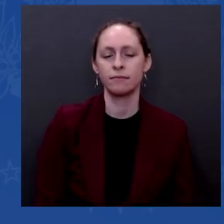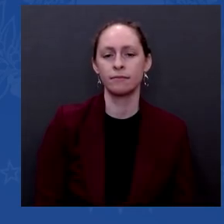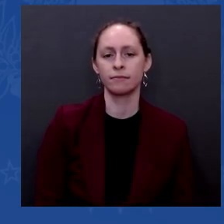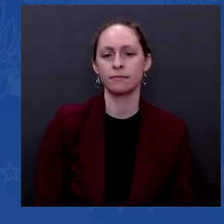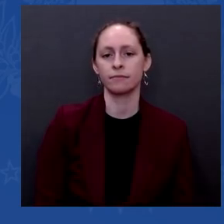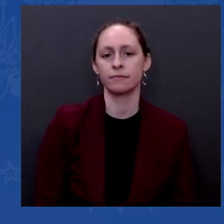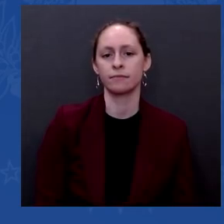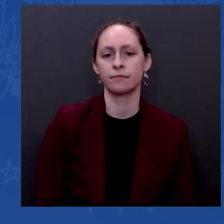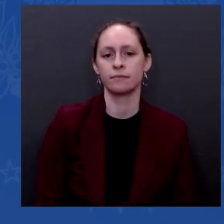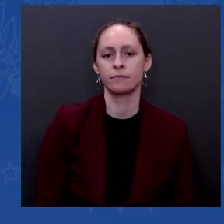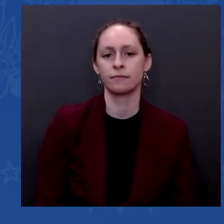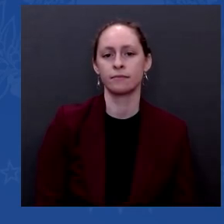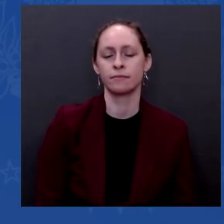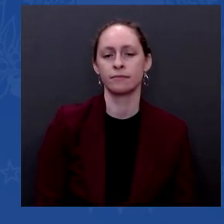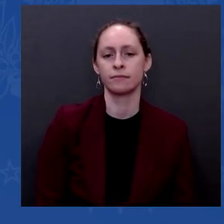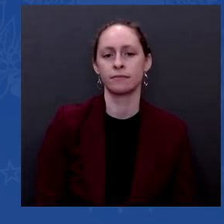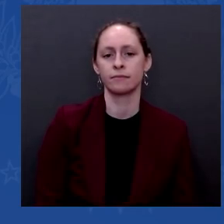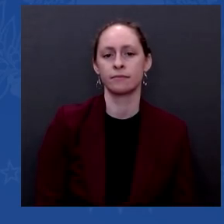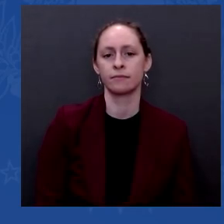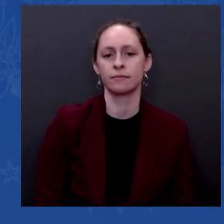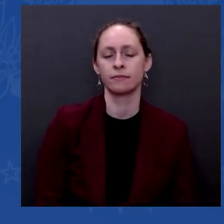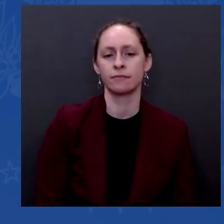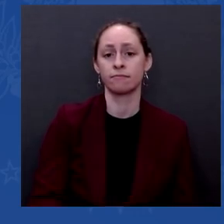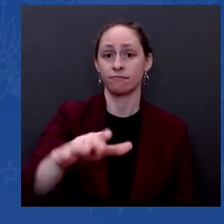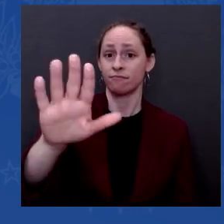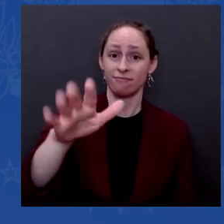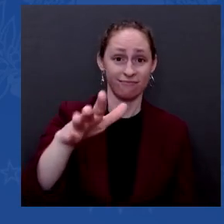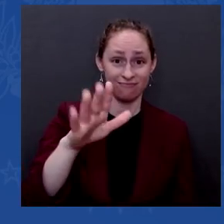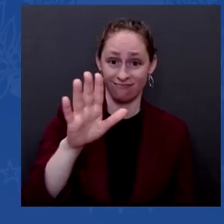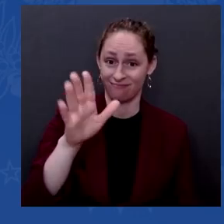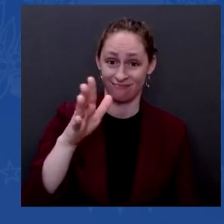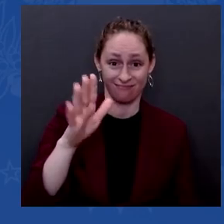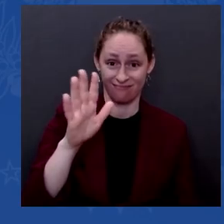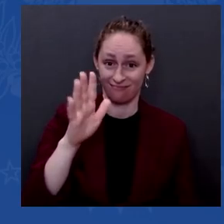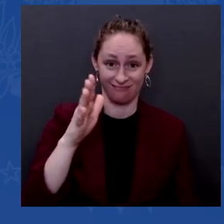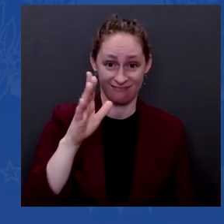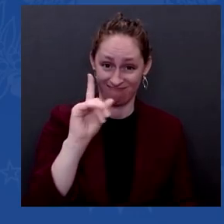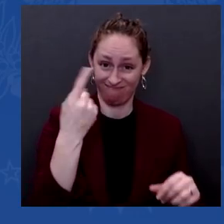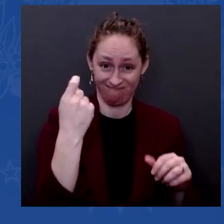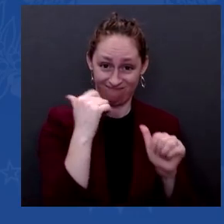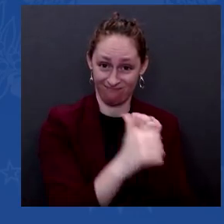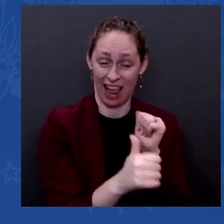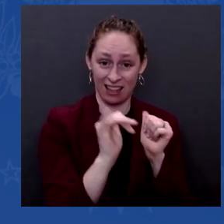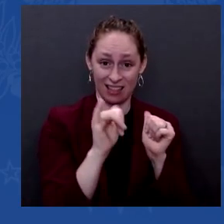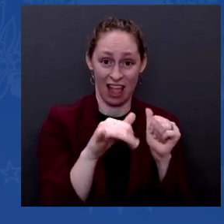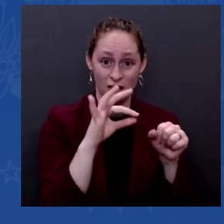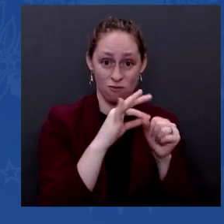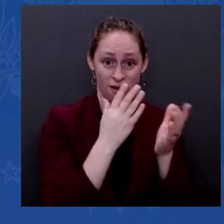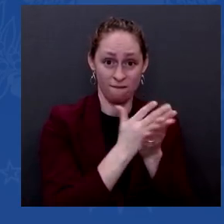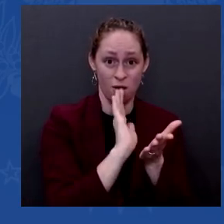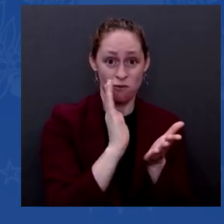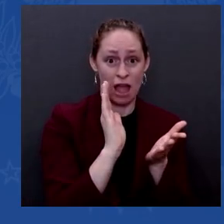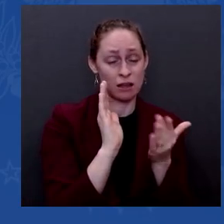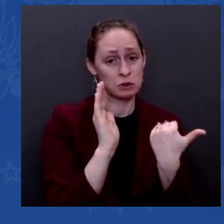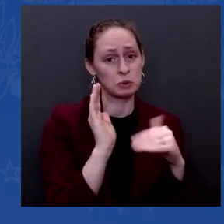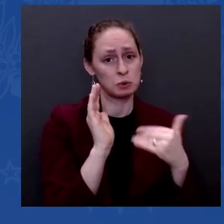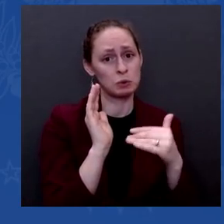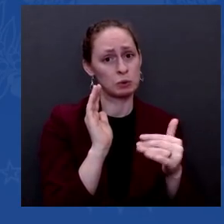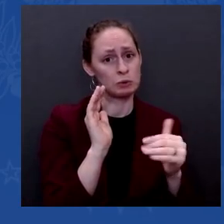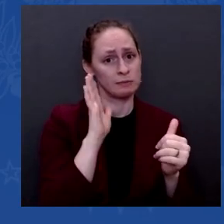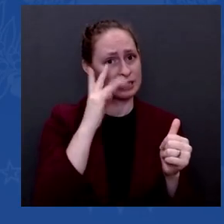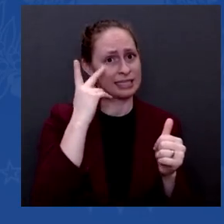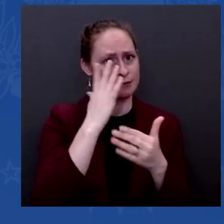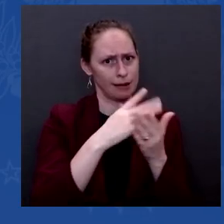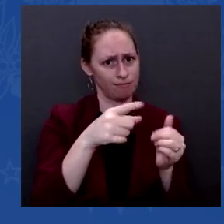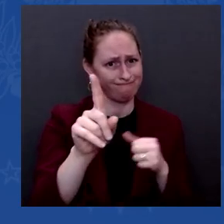passed. But I don't think you're going to see you're not going to see me and I don't think you're going to see the Democratic Party give up on can go